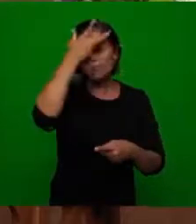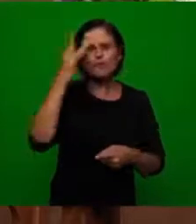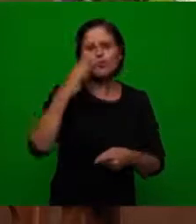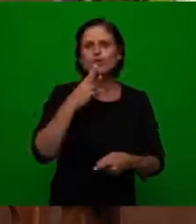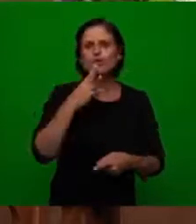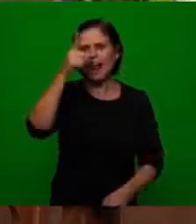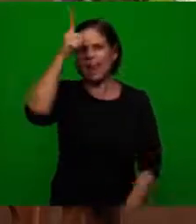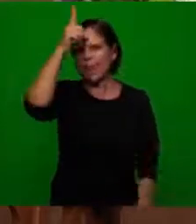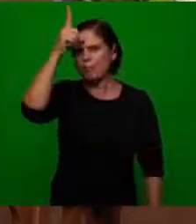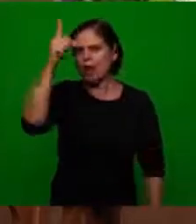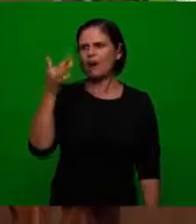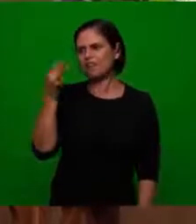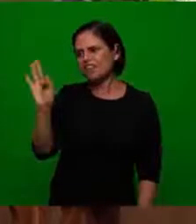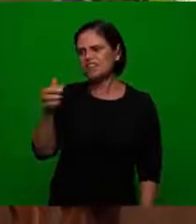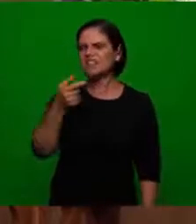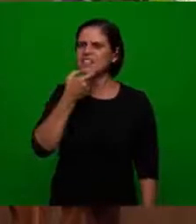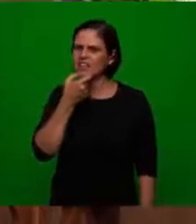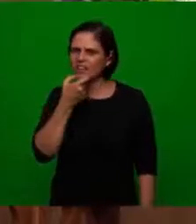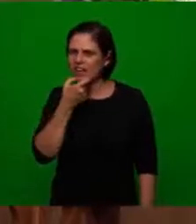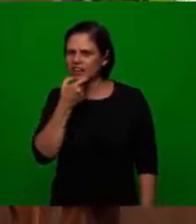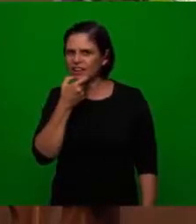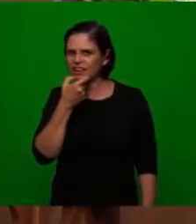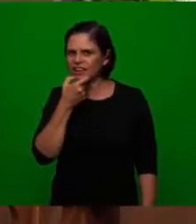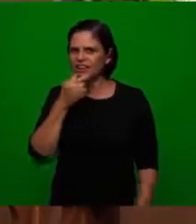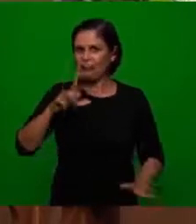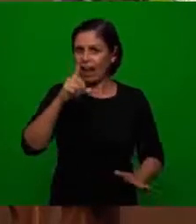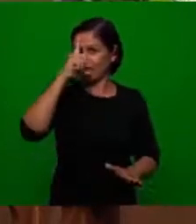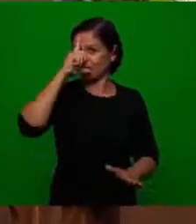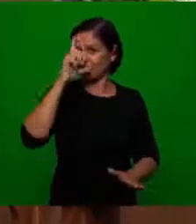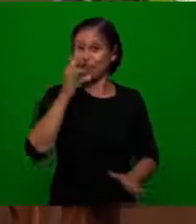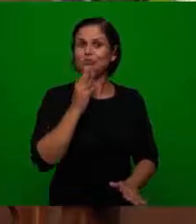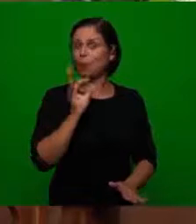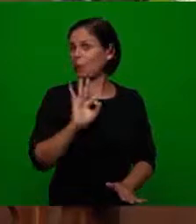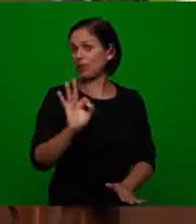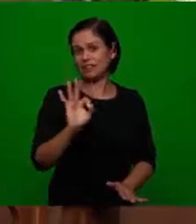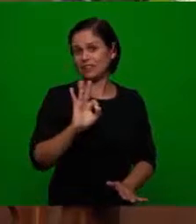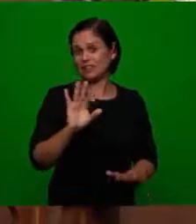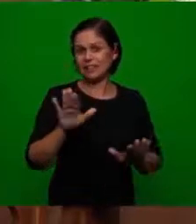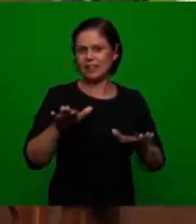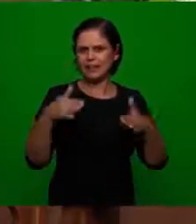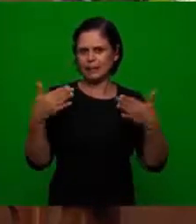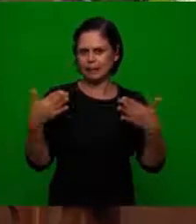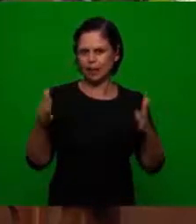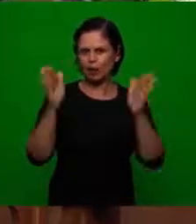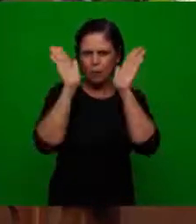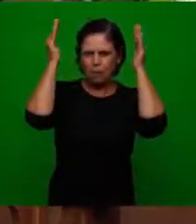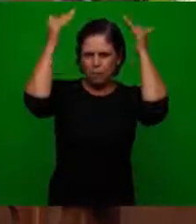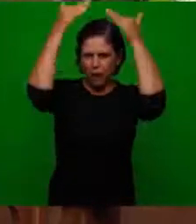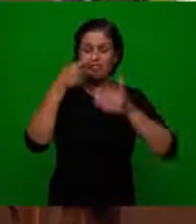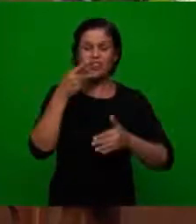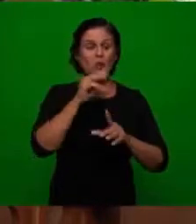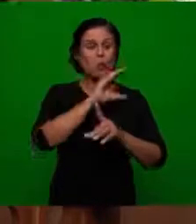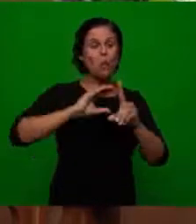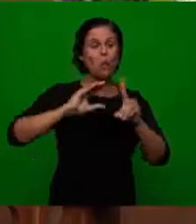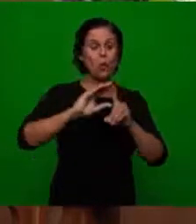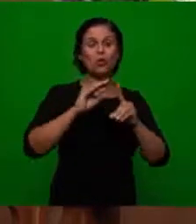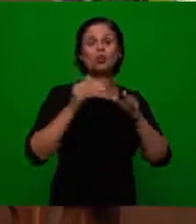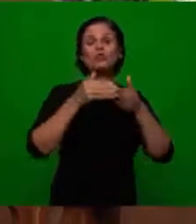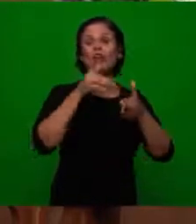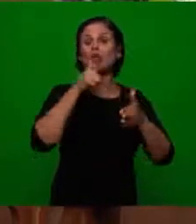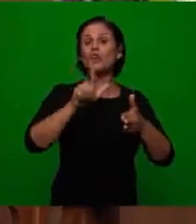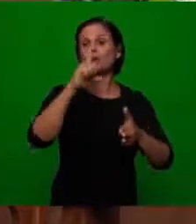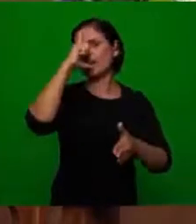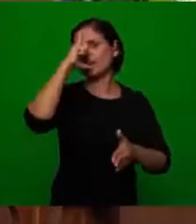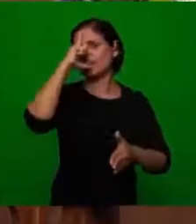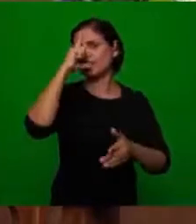German and English and French and was a mix of the languages so then the service was going to be only Latin so nobody understood